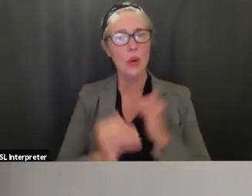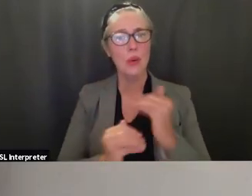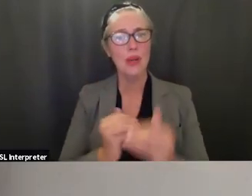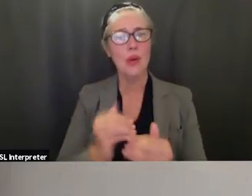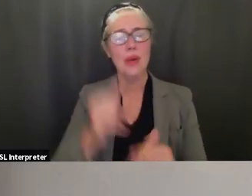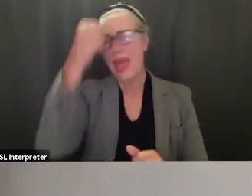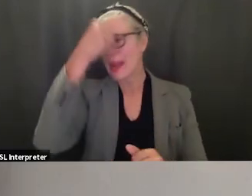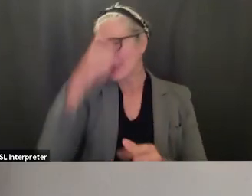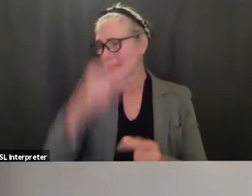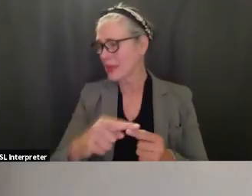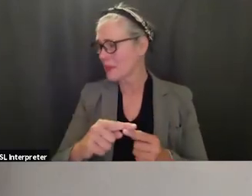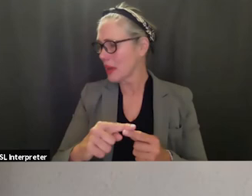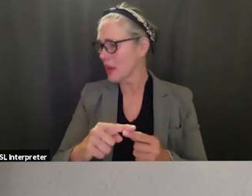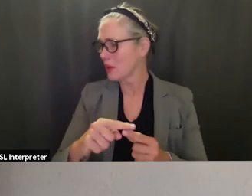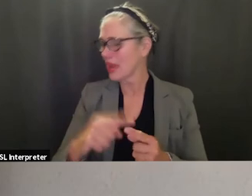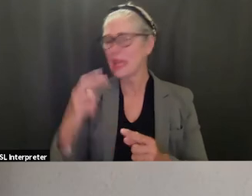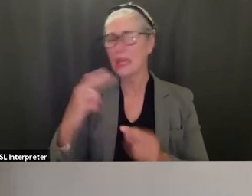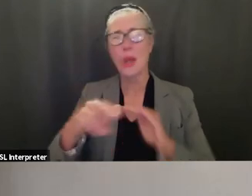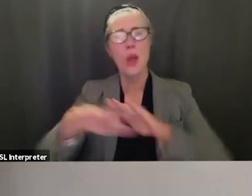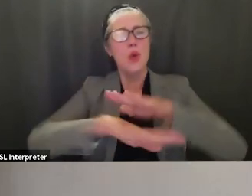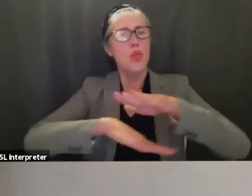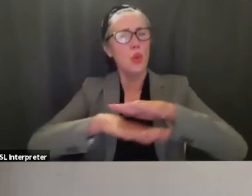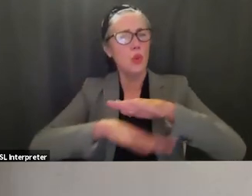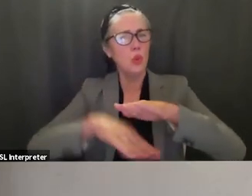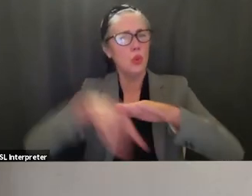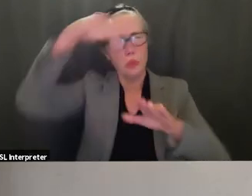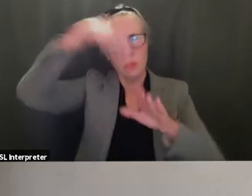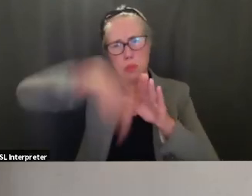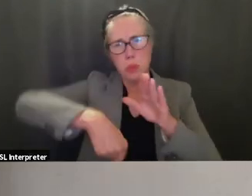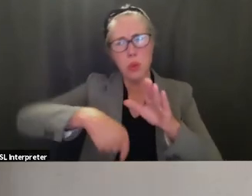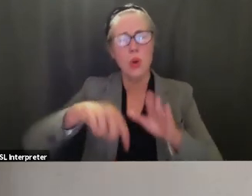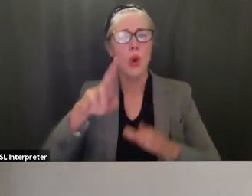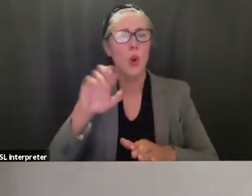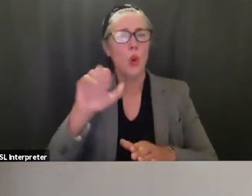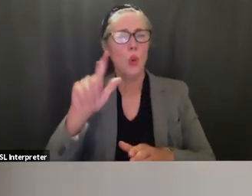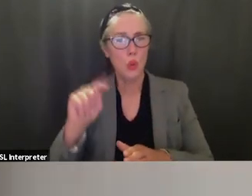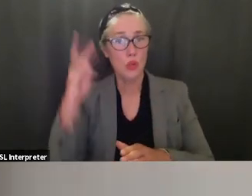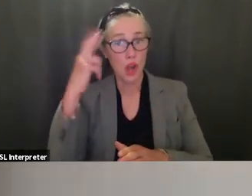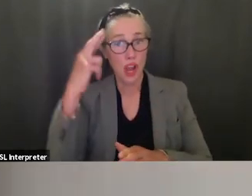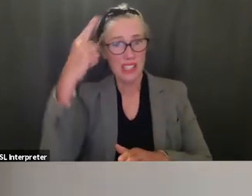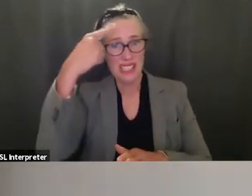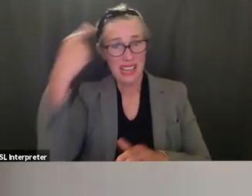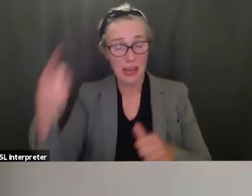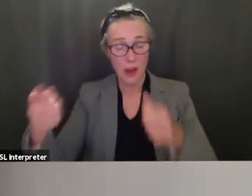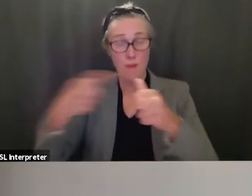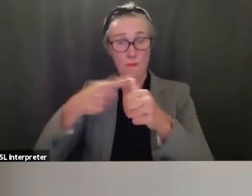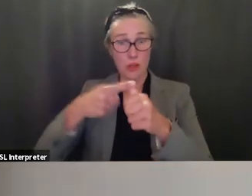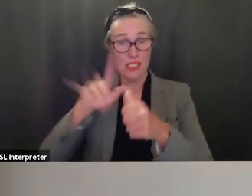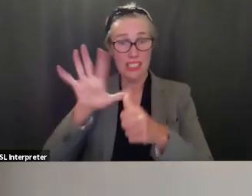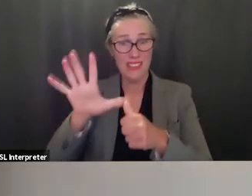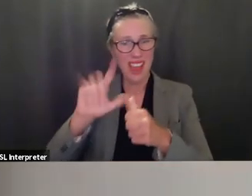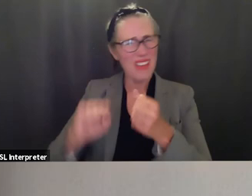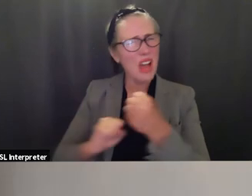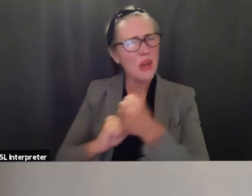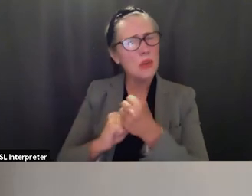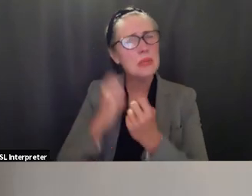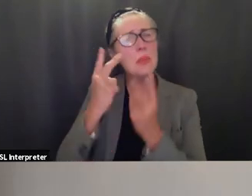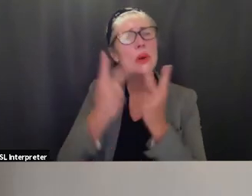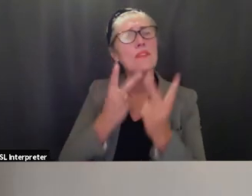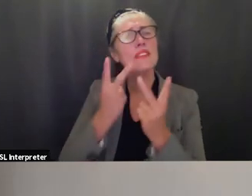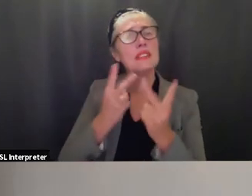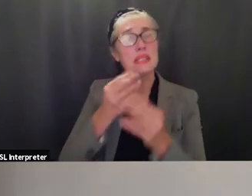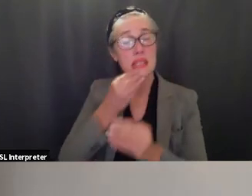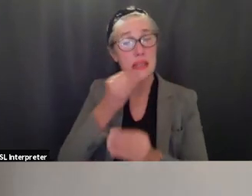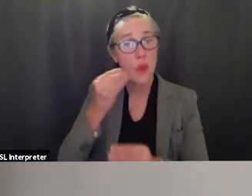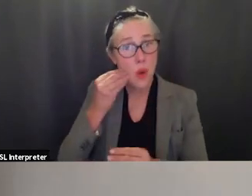about root causes like for first five how are we looking at um supporting through home visitation from the very beginning as these students are you